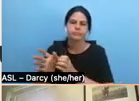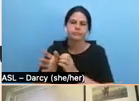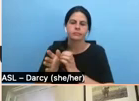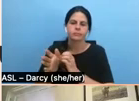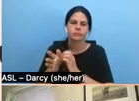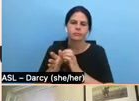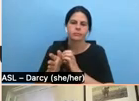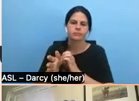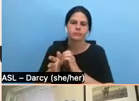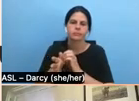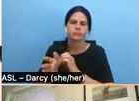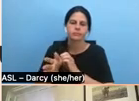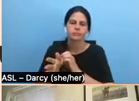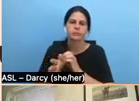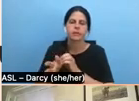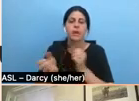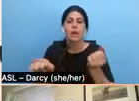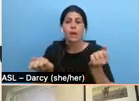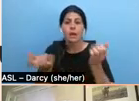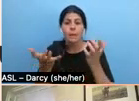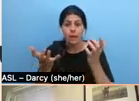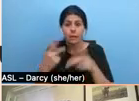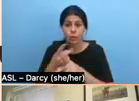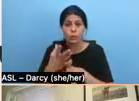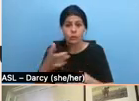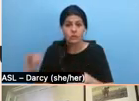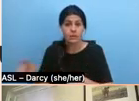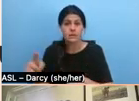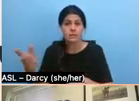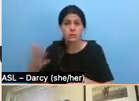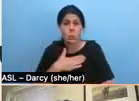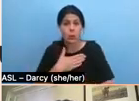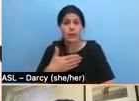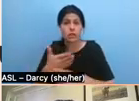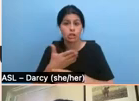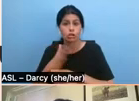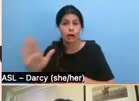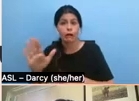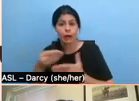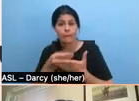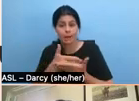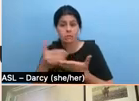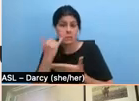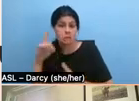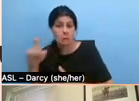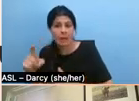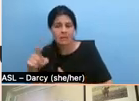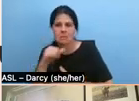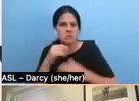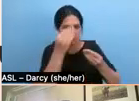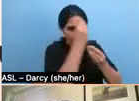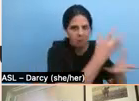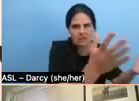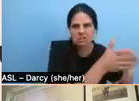uh, willing to share their budgets if you ask. Um, but please don't share without permission, honor your trust. These are